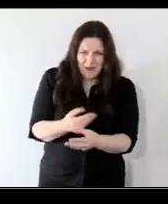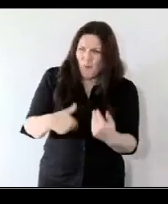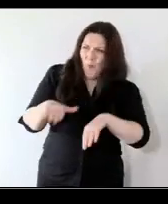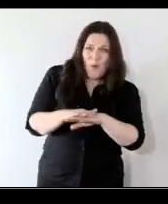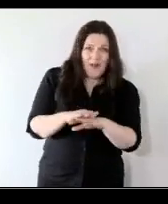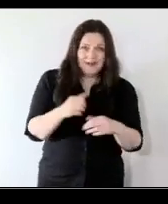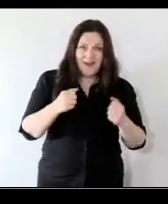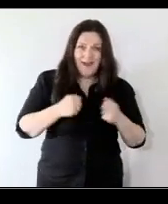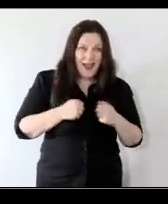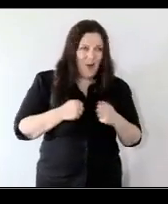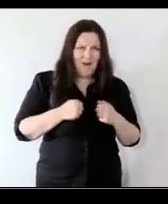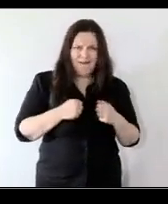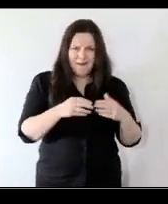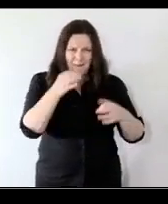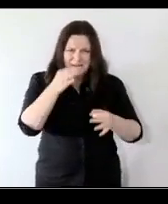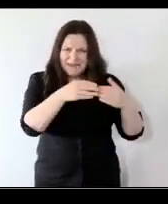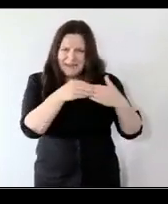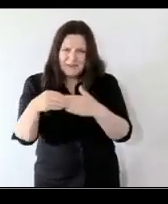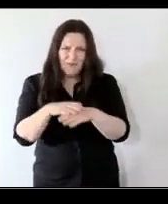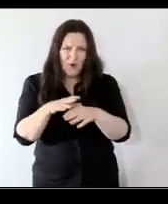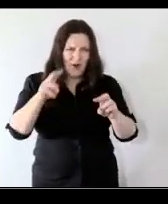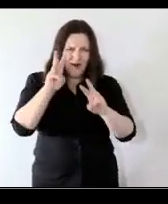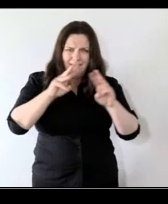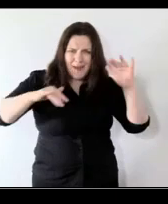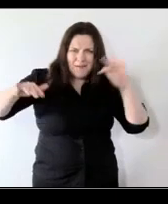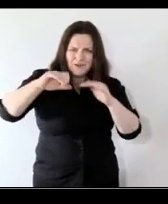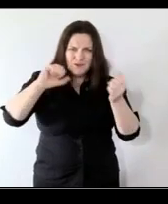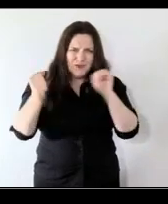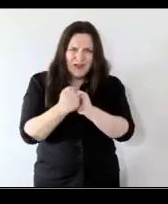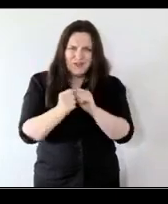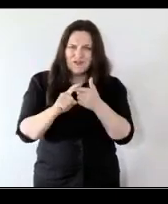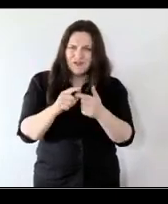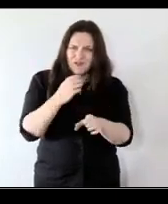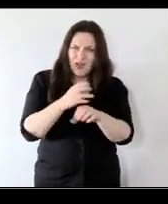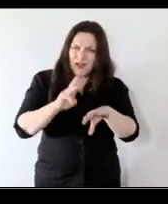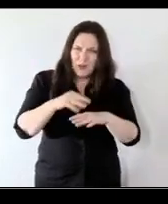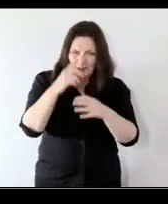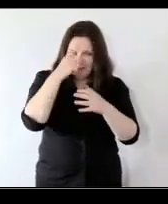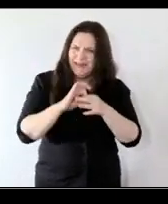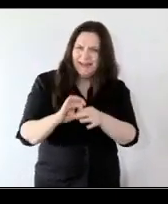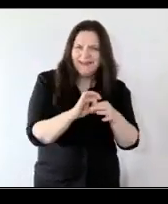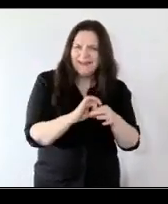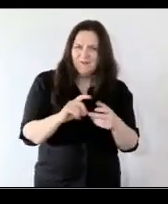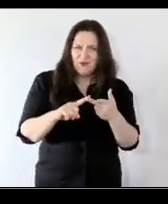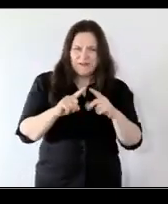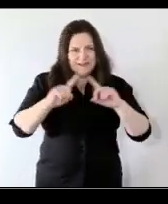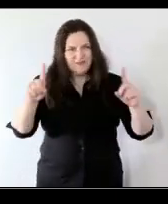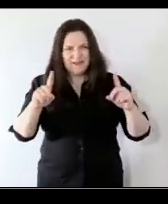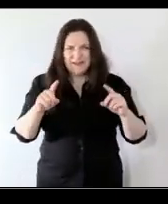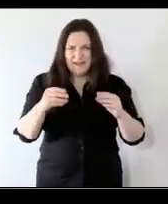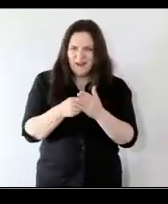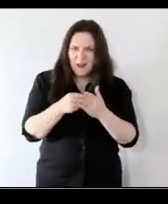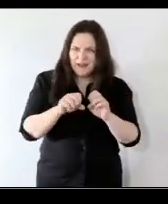change for child well-being for um different economic systems for addressing